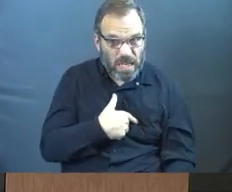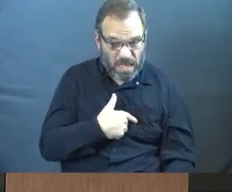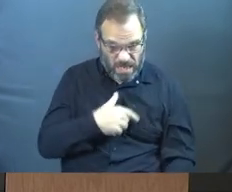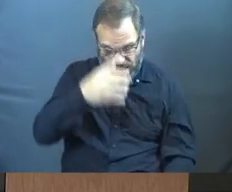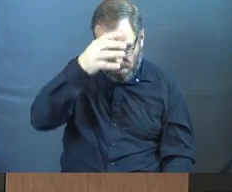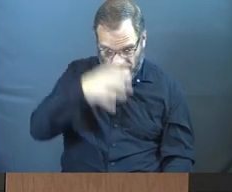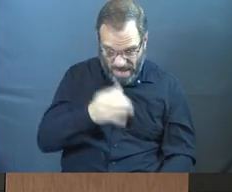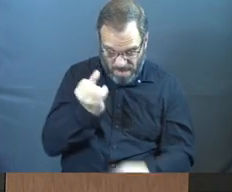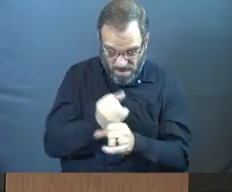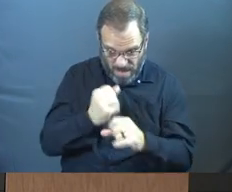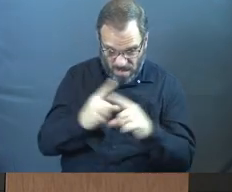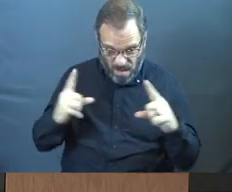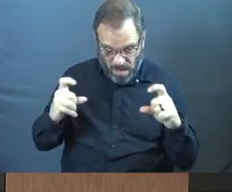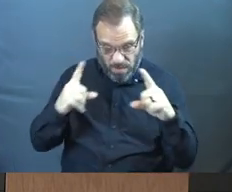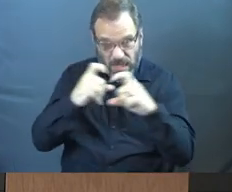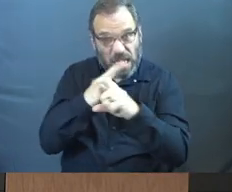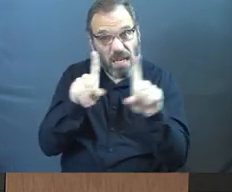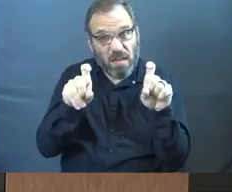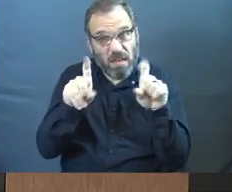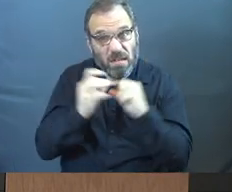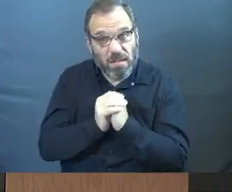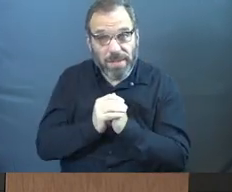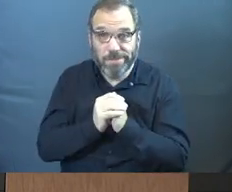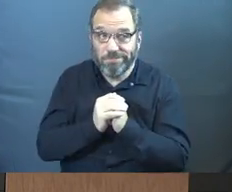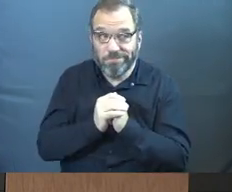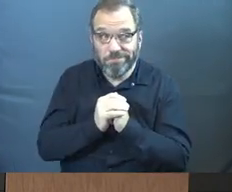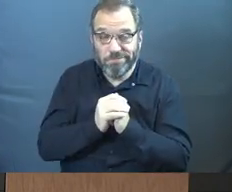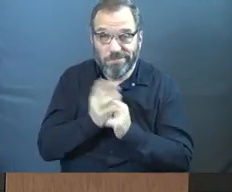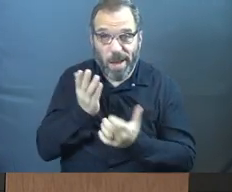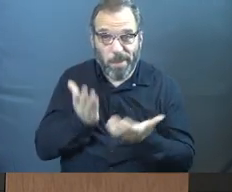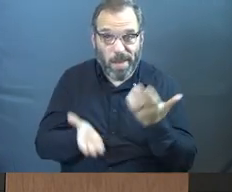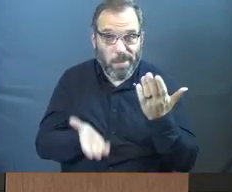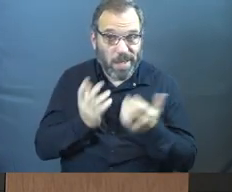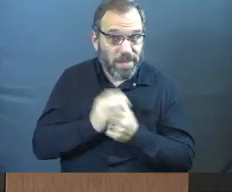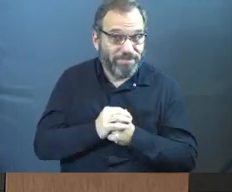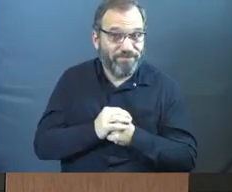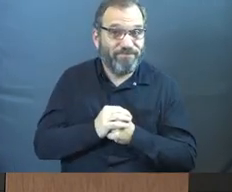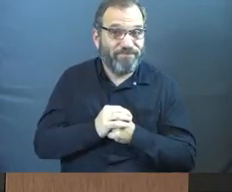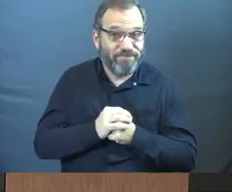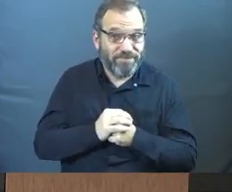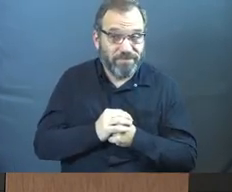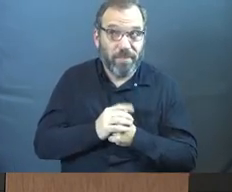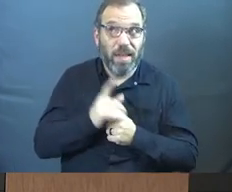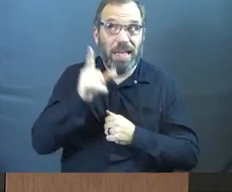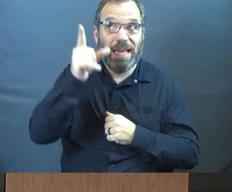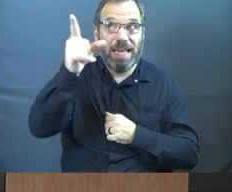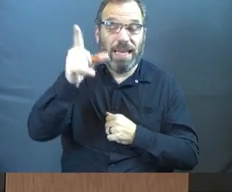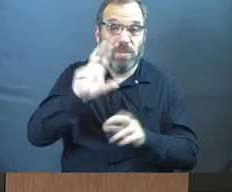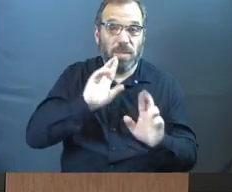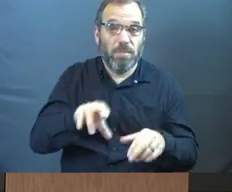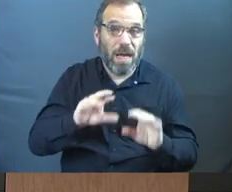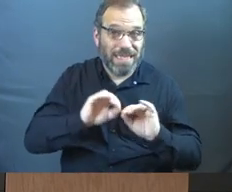complicated? Maybe. Maybe. God's response is clear.